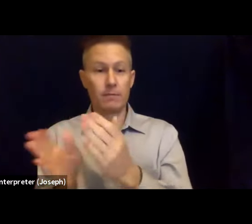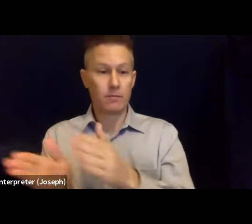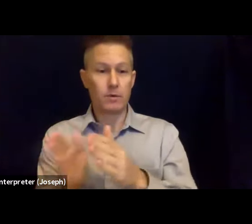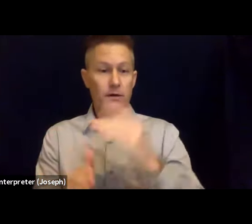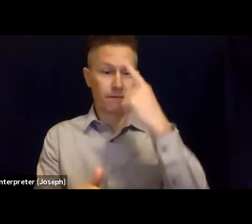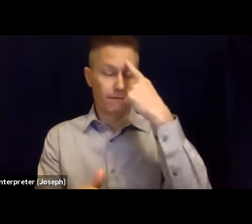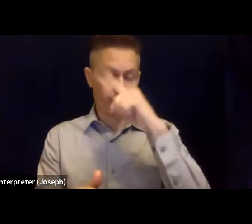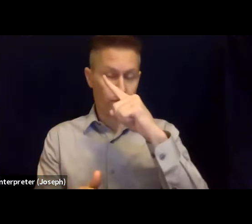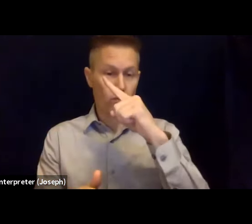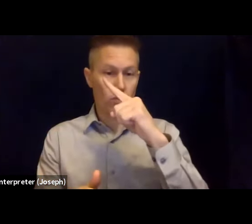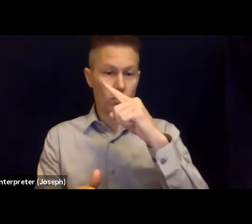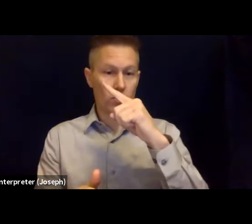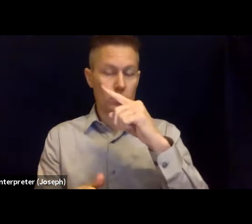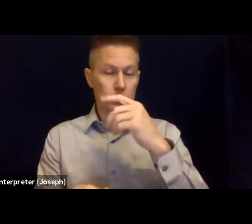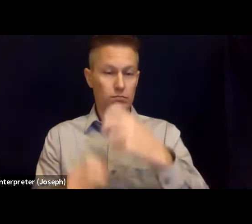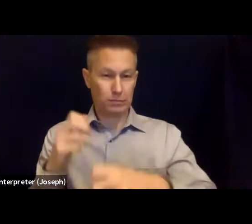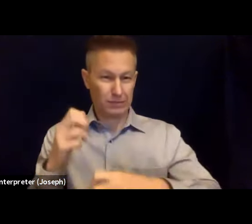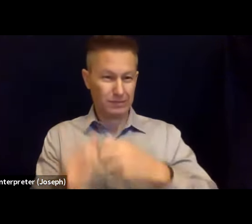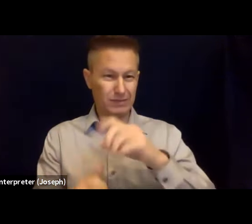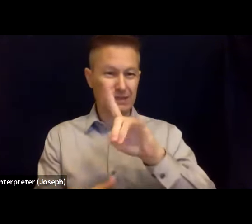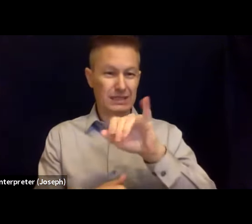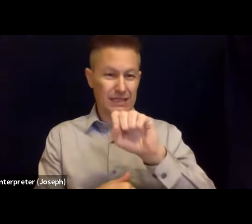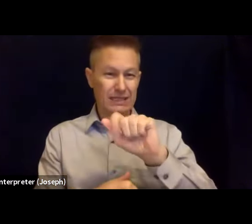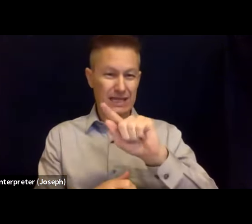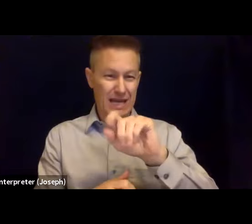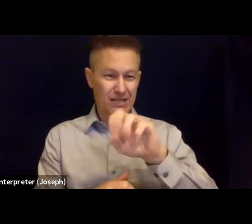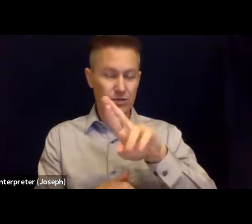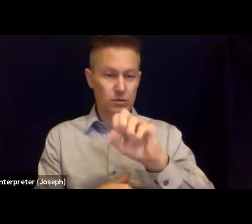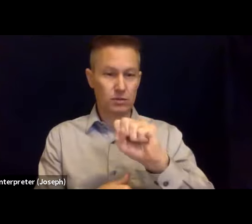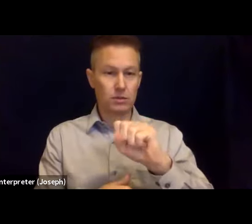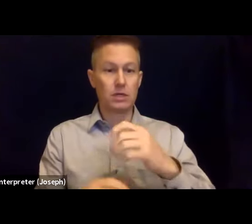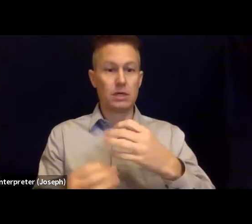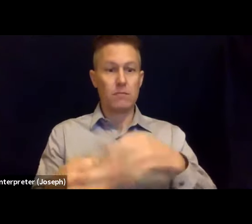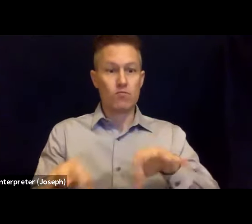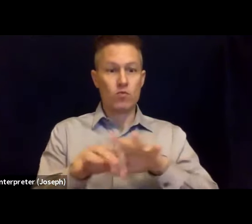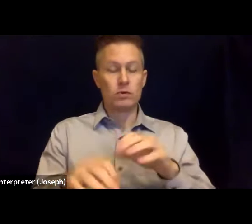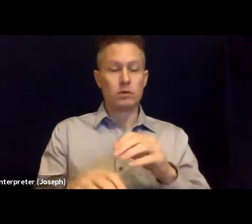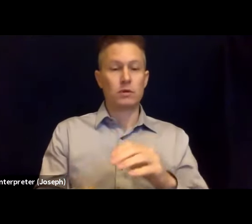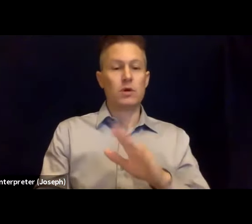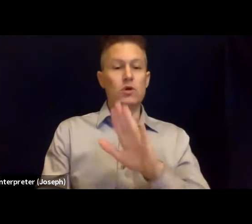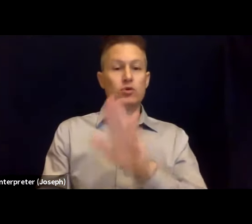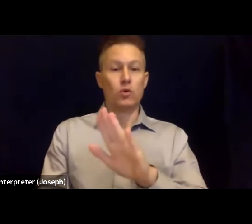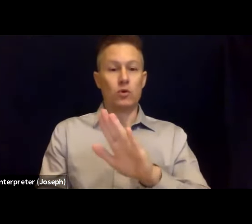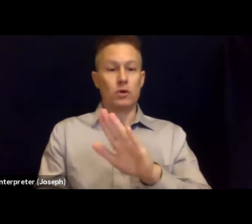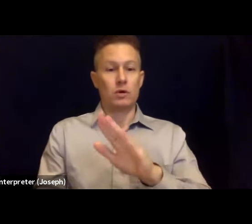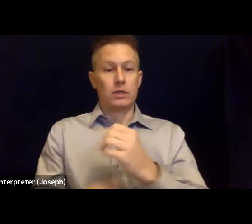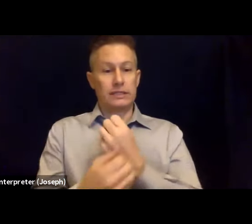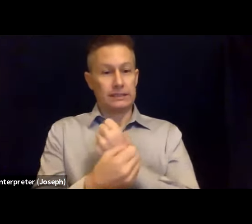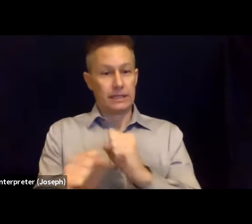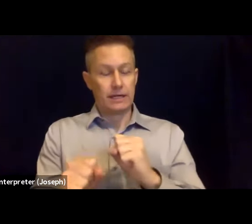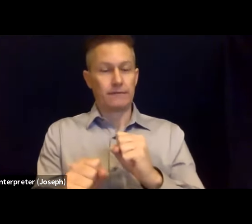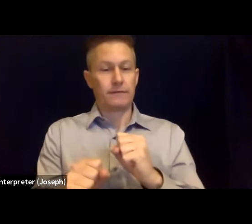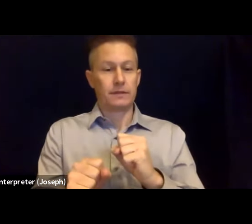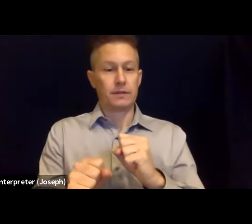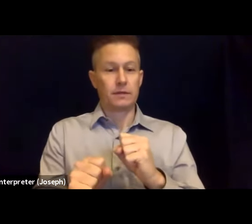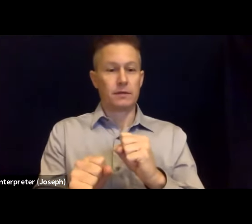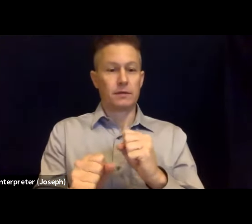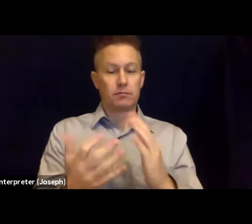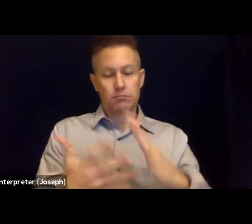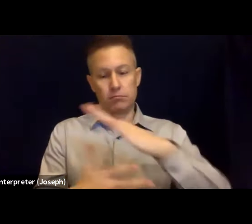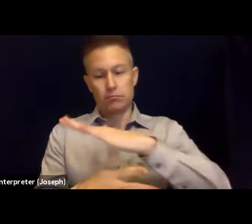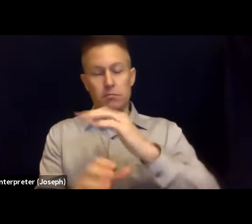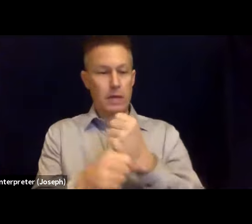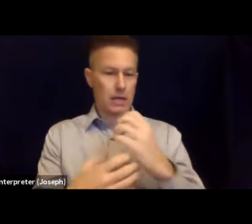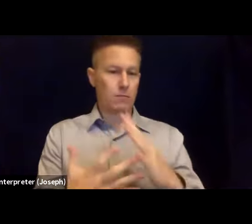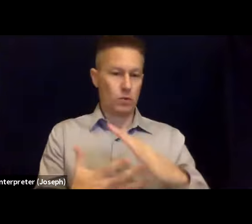that we make our personal safety a priority. And so remind the people around you that we want to practice drop, cover and